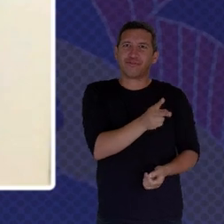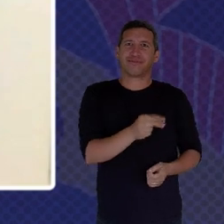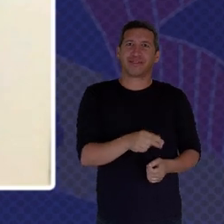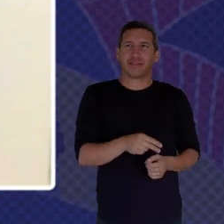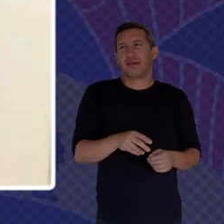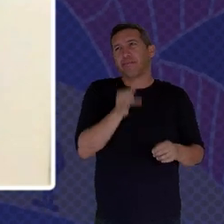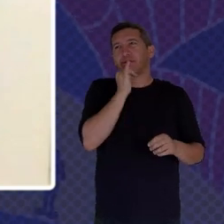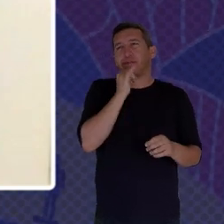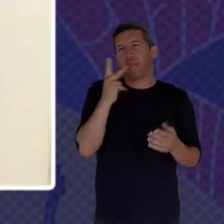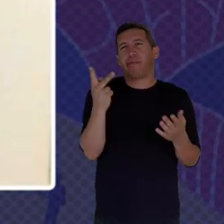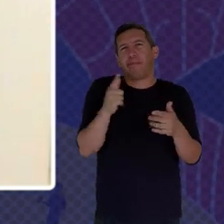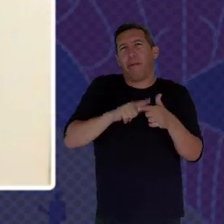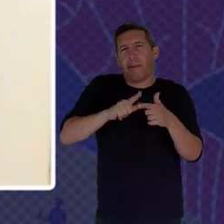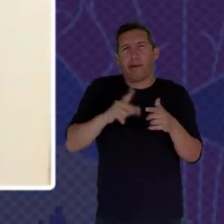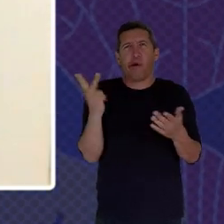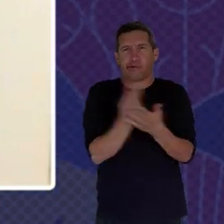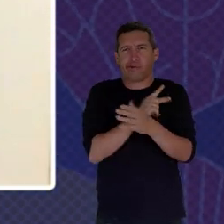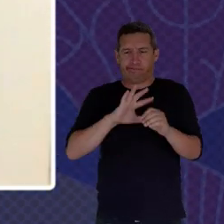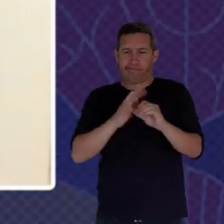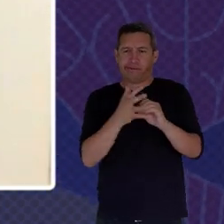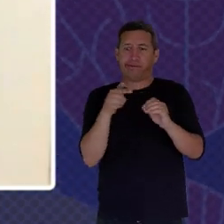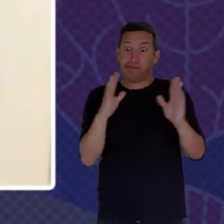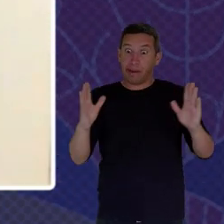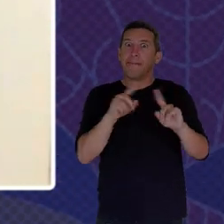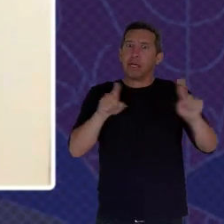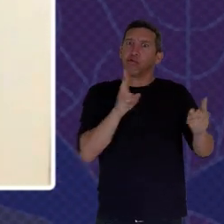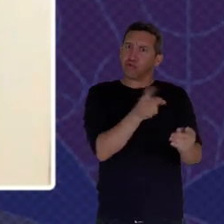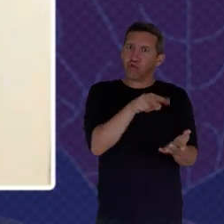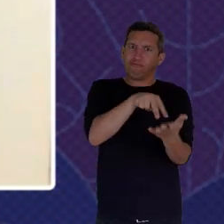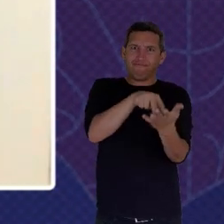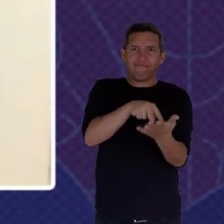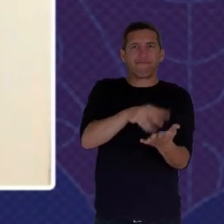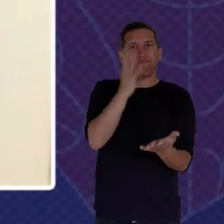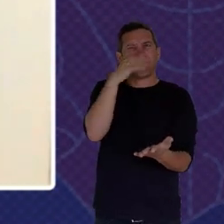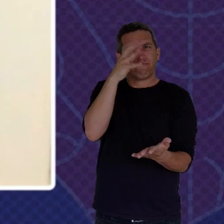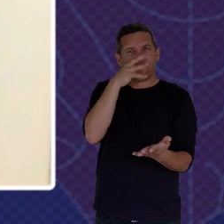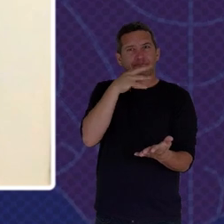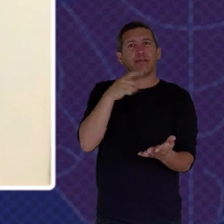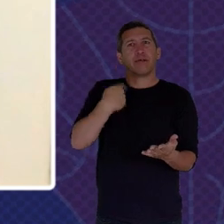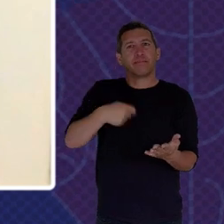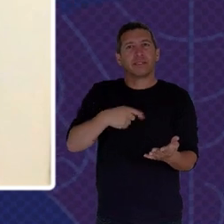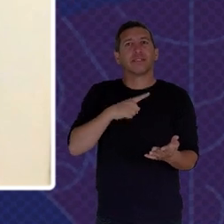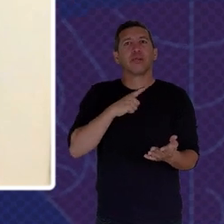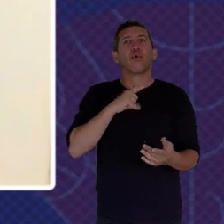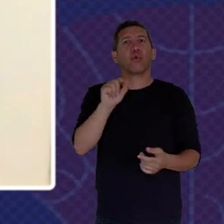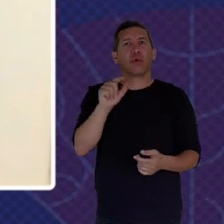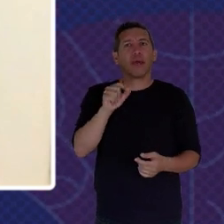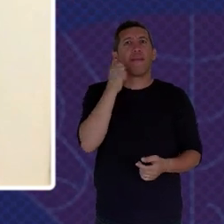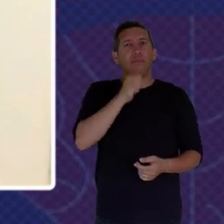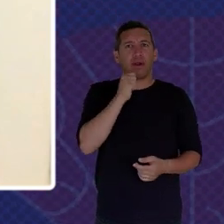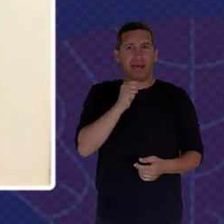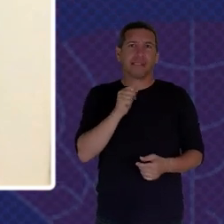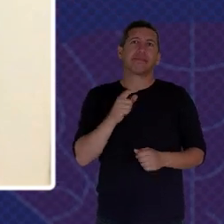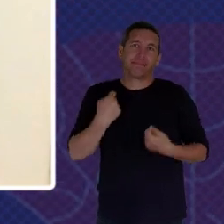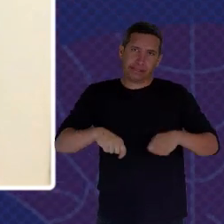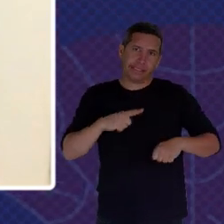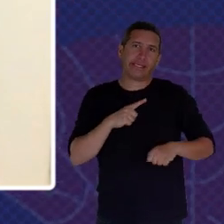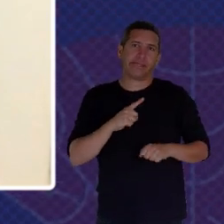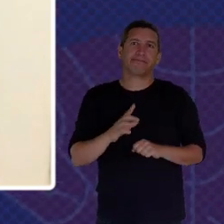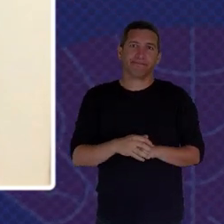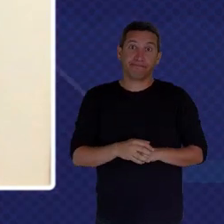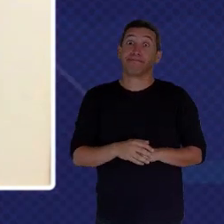Wanted To Mention Is That For You To Be Agile You Need To Have Women On Your Team There Is